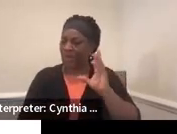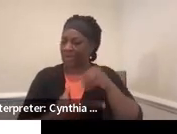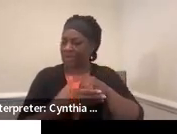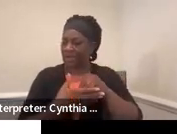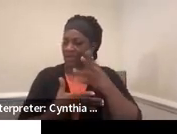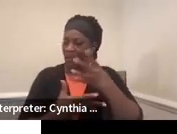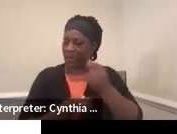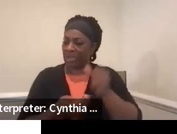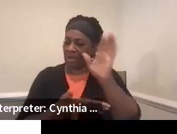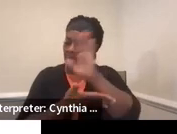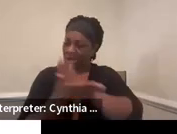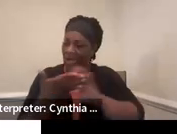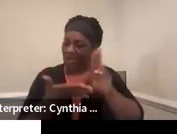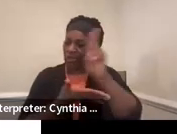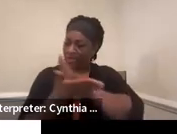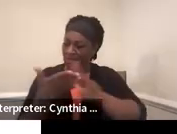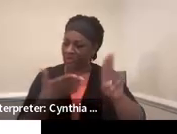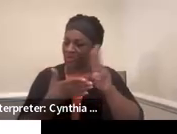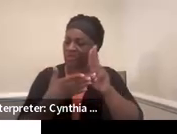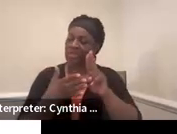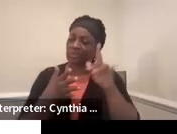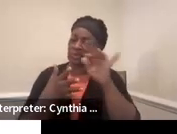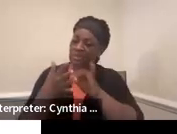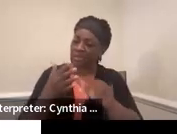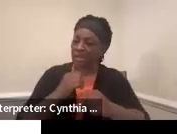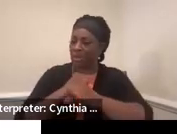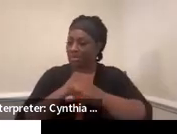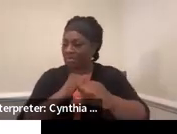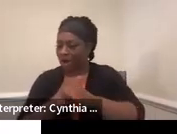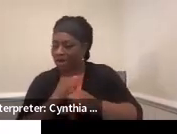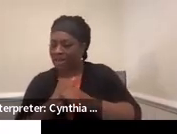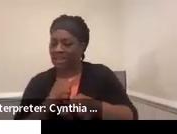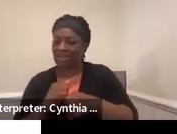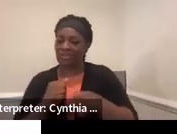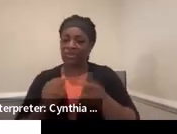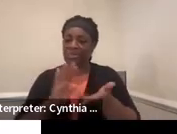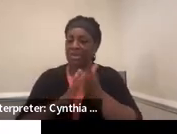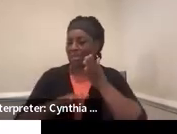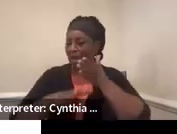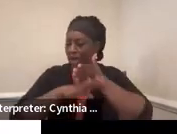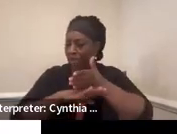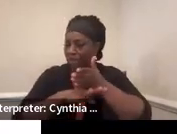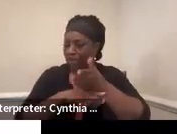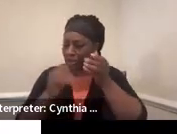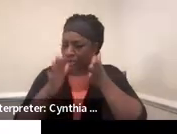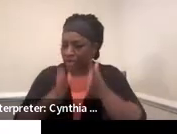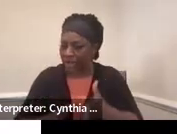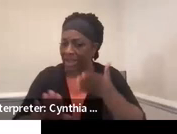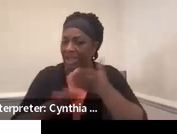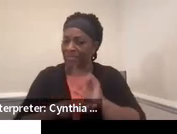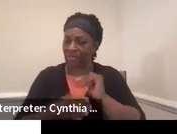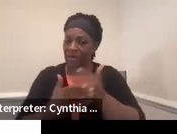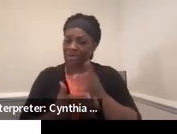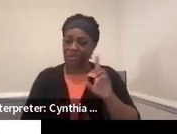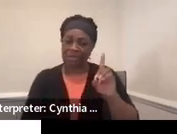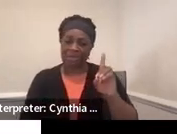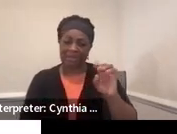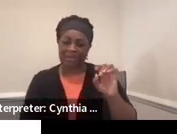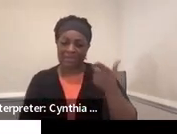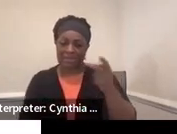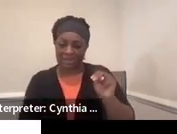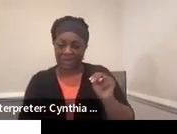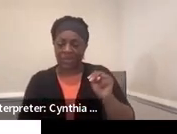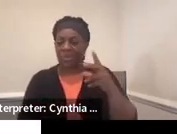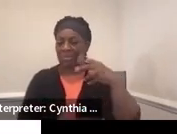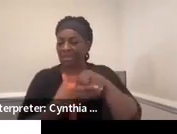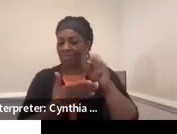college or university to study marketing or receive on-the-job training to become a carpenter. After graduation, Dylan will attend a community college